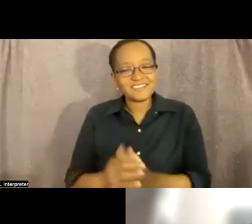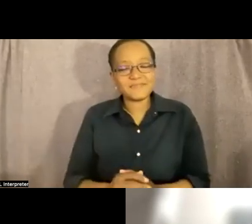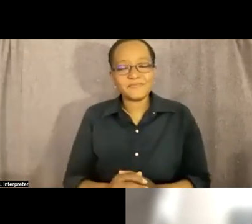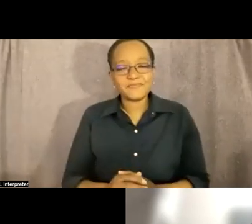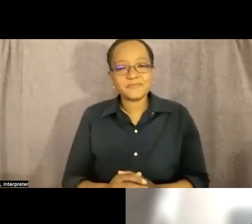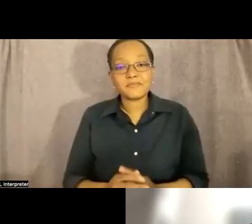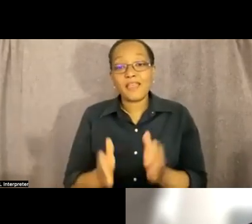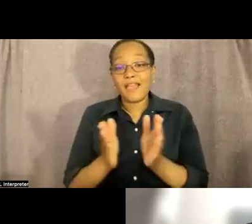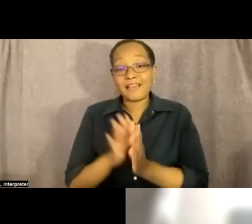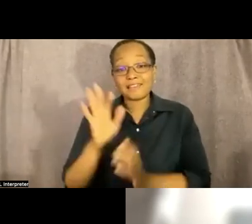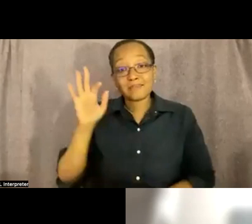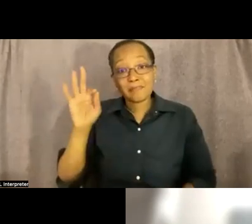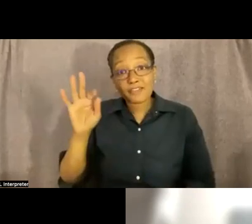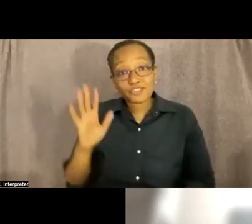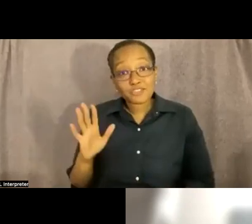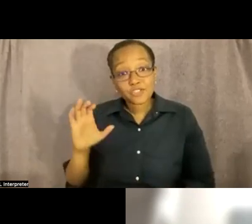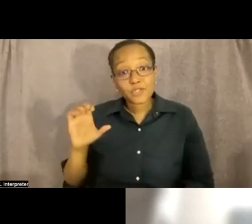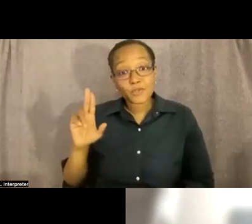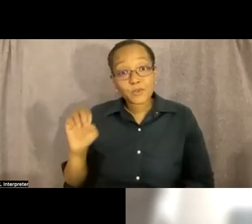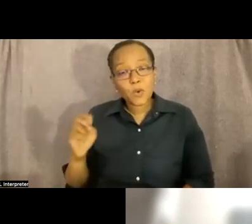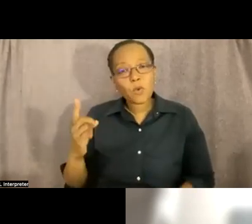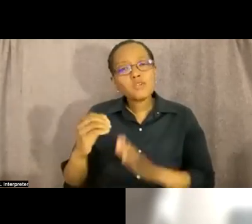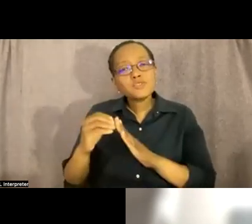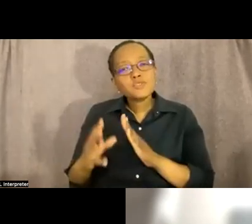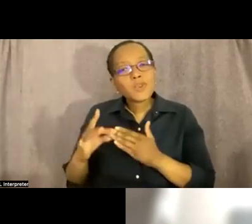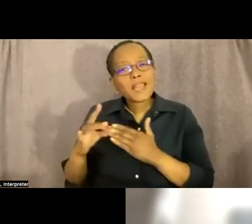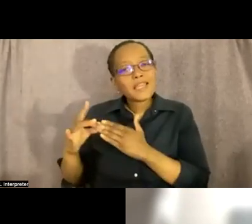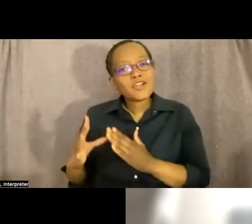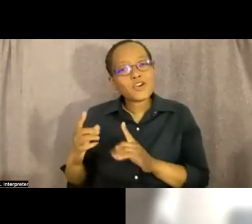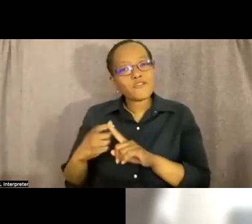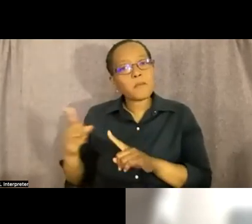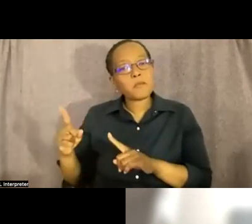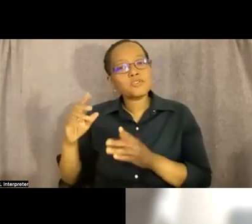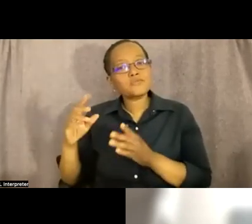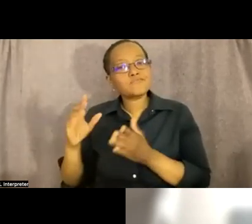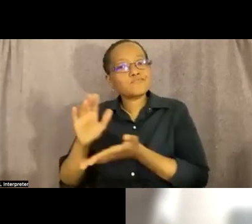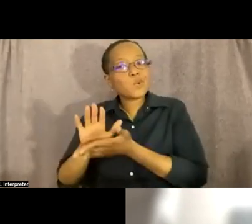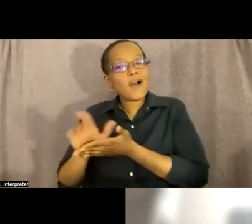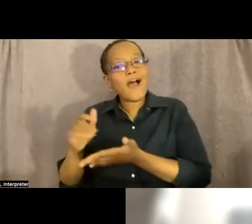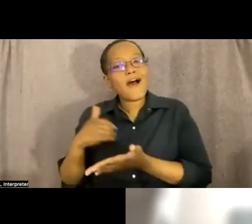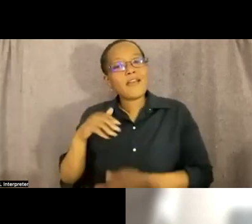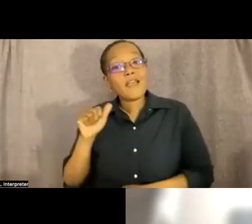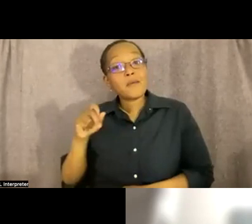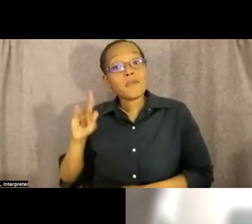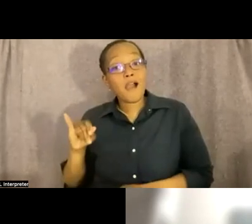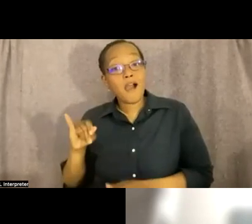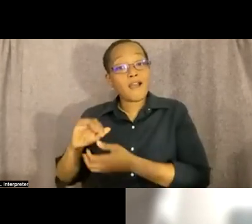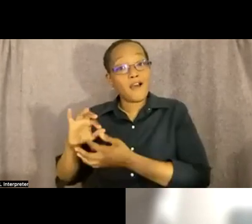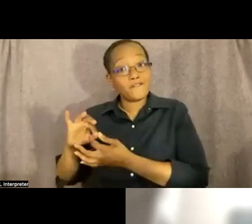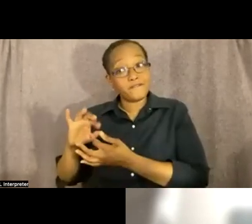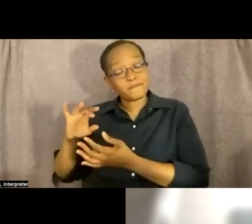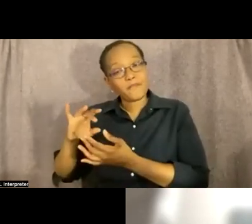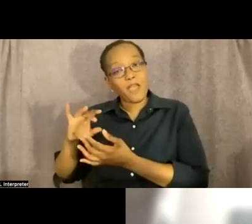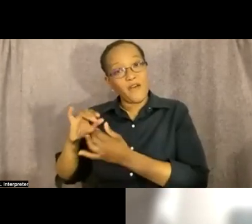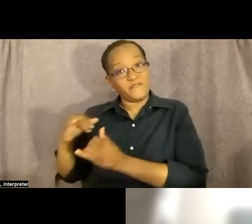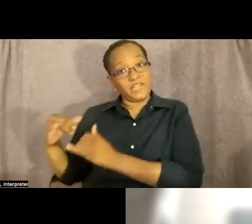pastor q there's a student leader from their school's aapi affinity group they wonder how should they frame